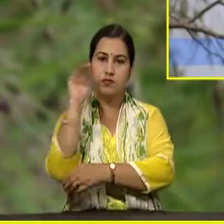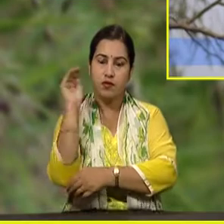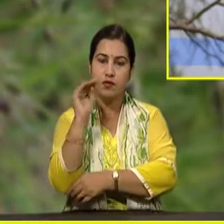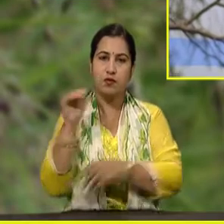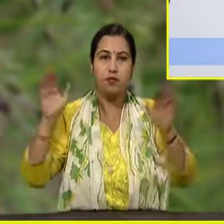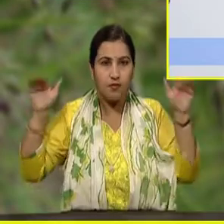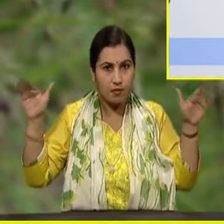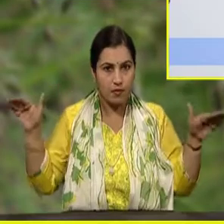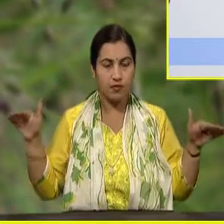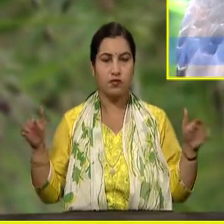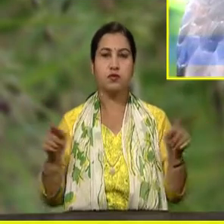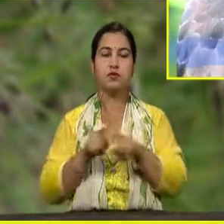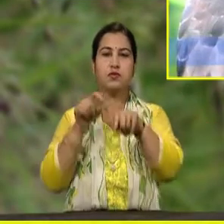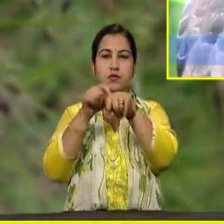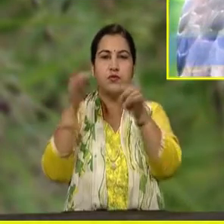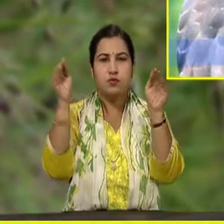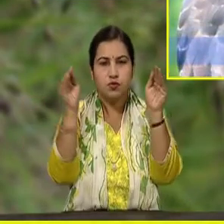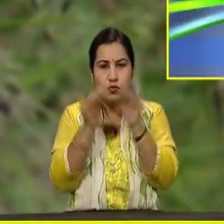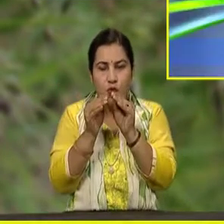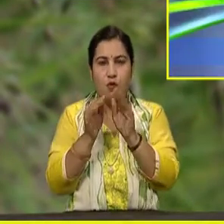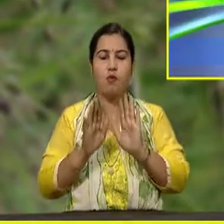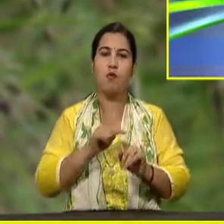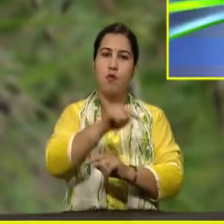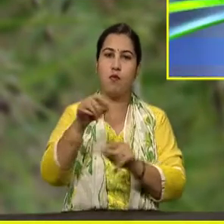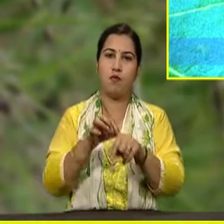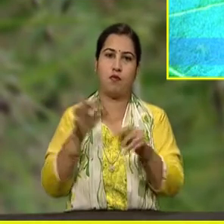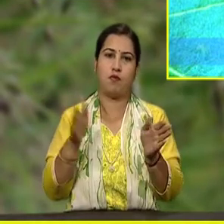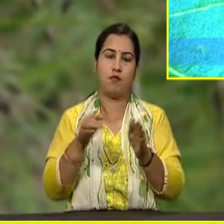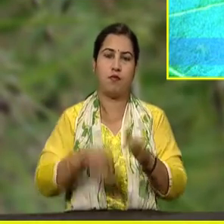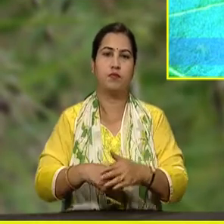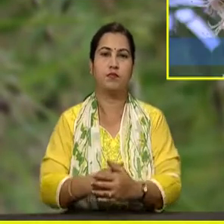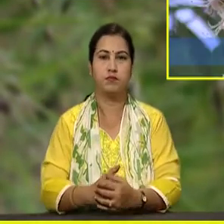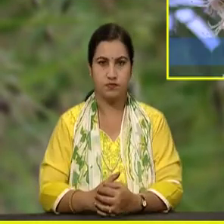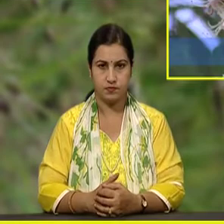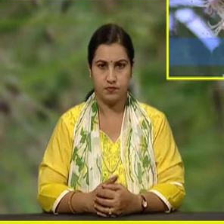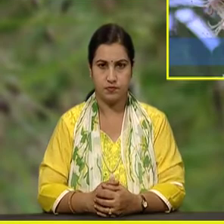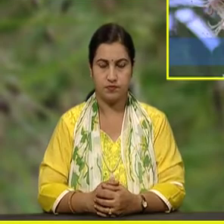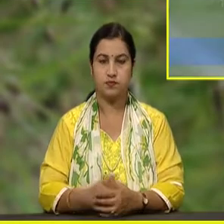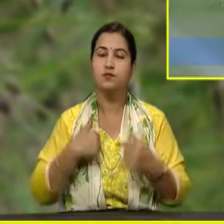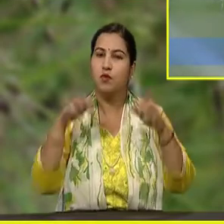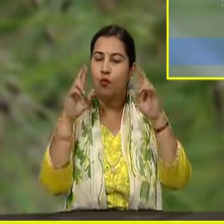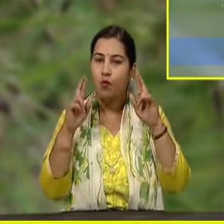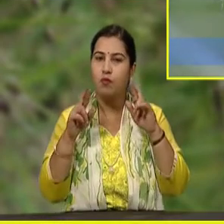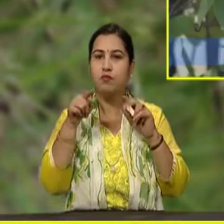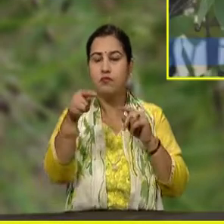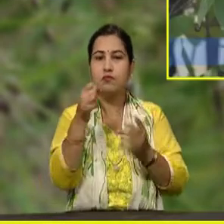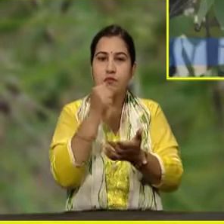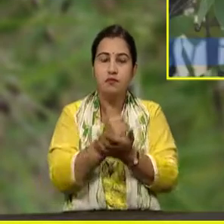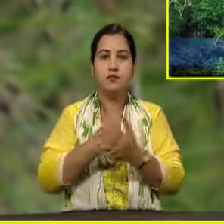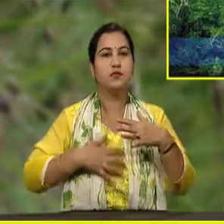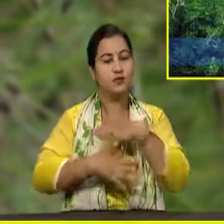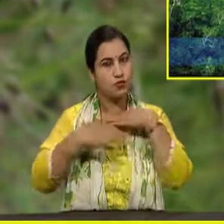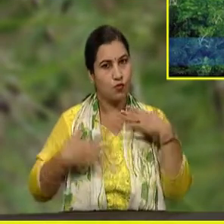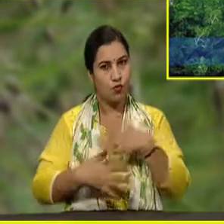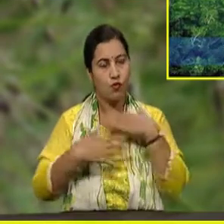birds and insects. We hope you